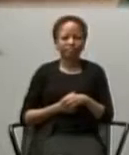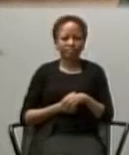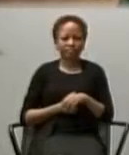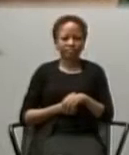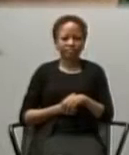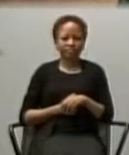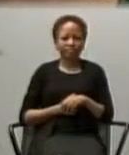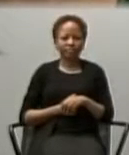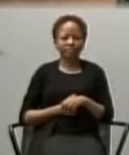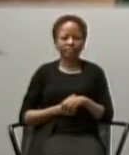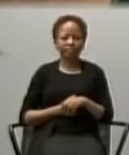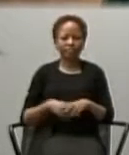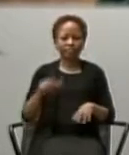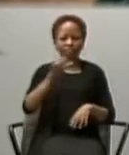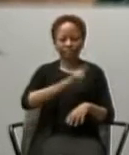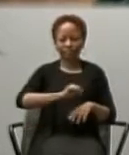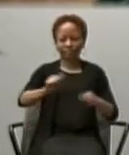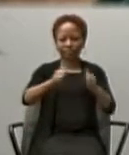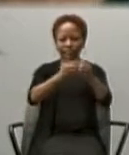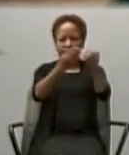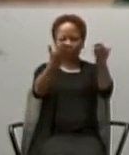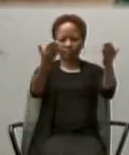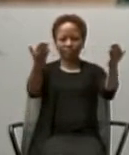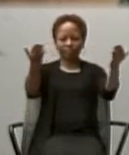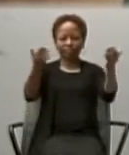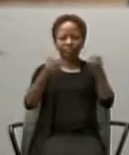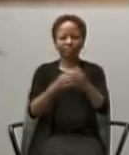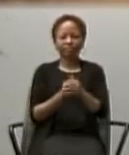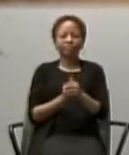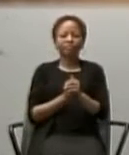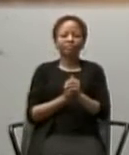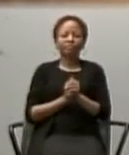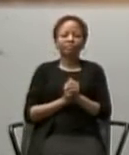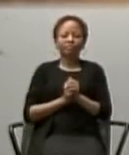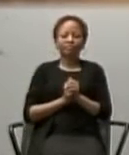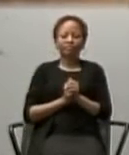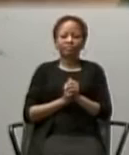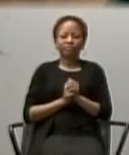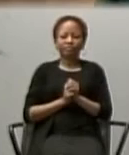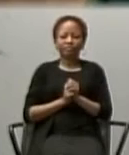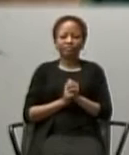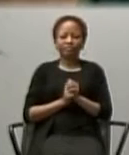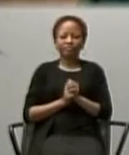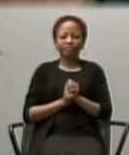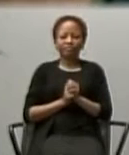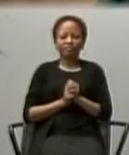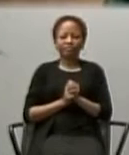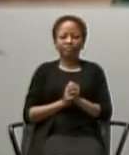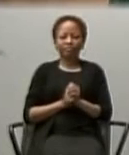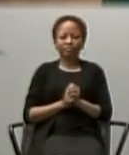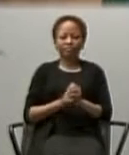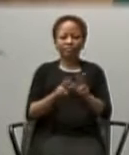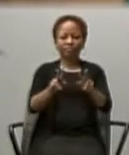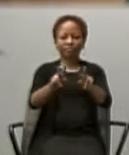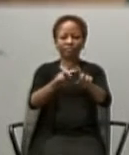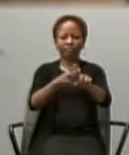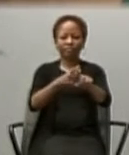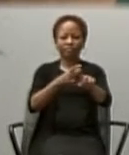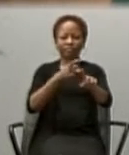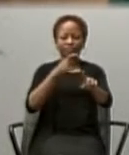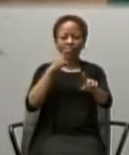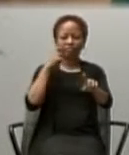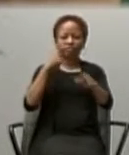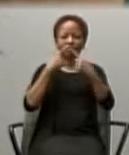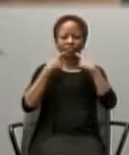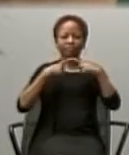The Lord be with you, and with your spirit, a reading from the Holy